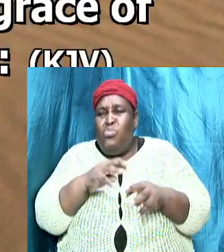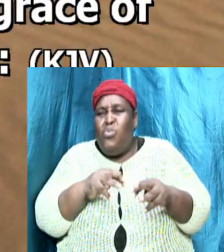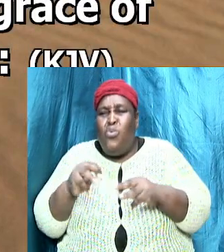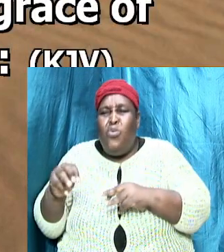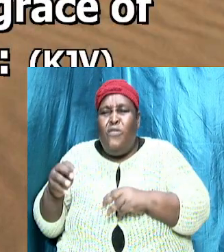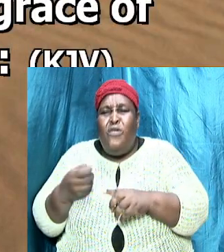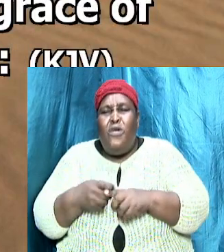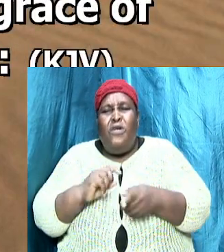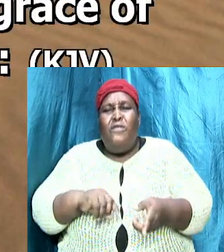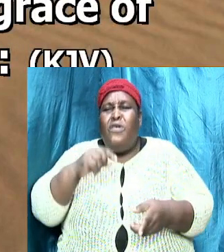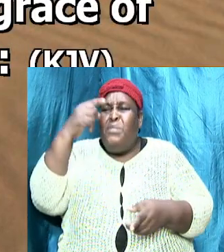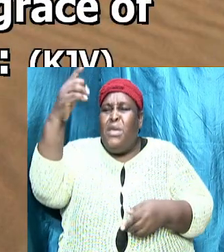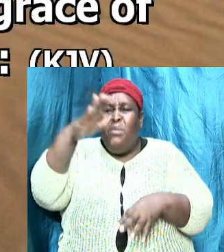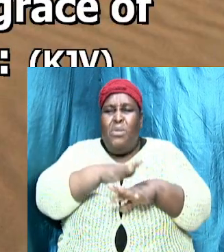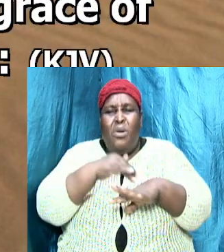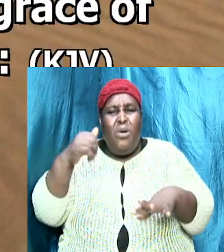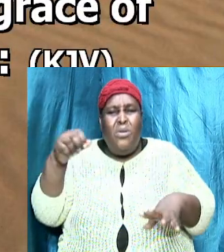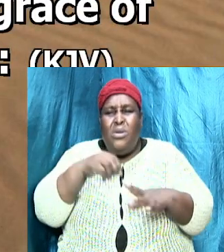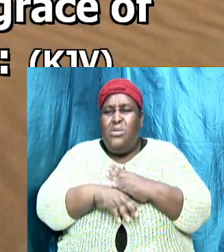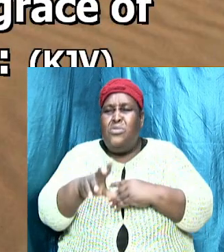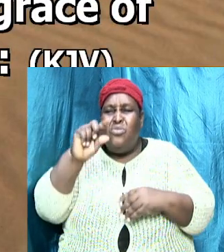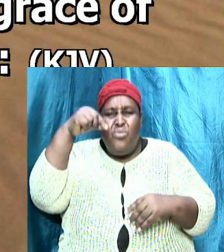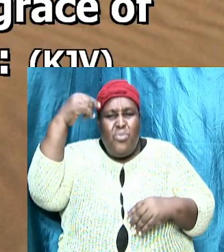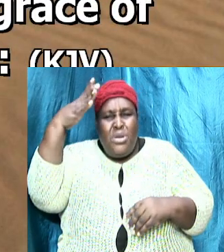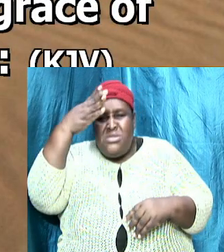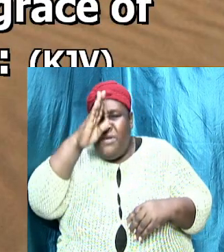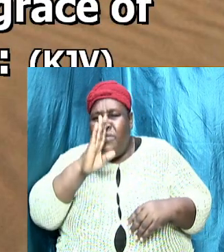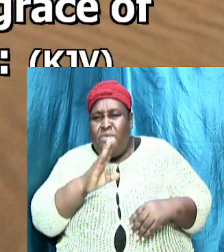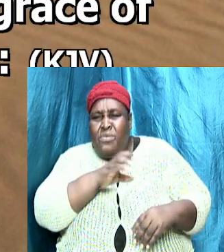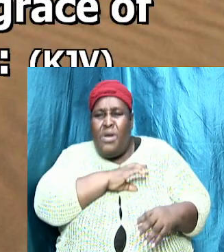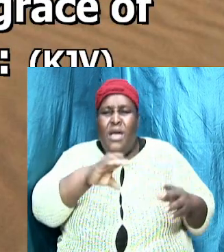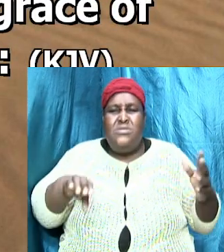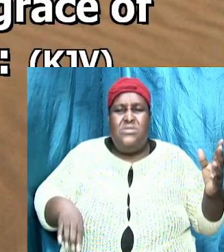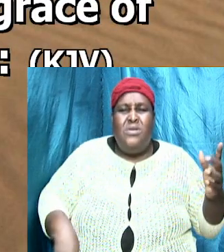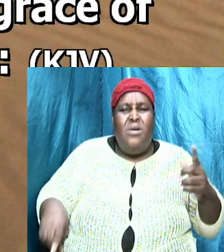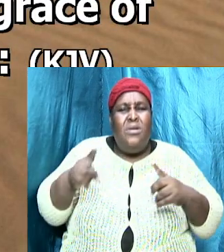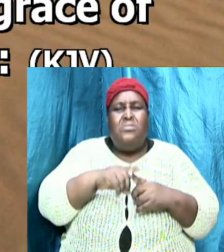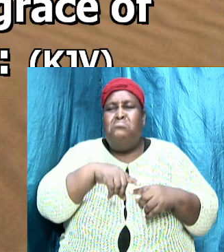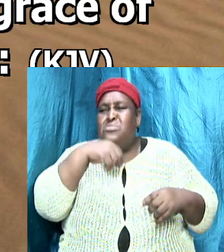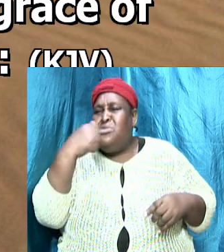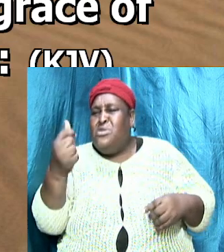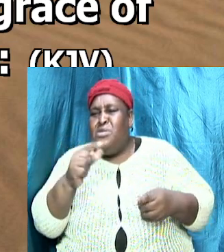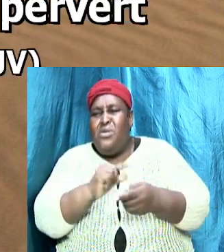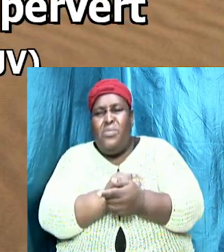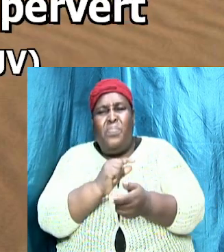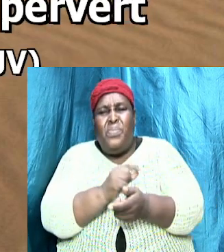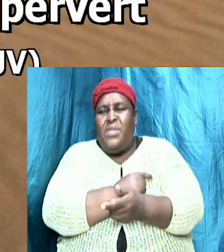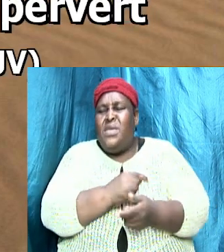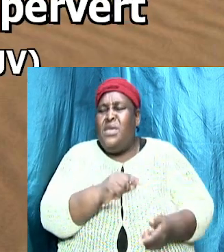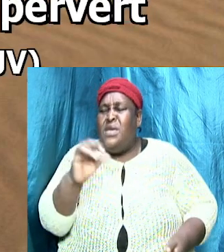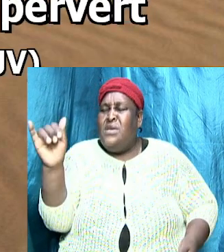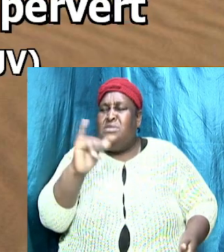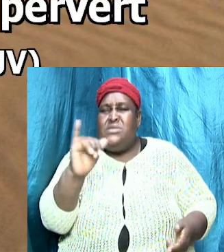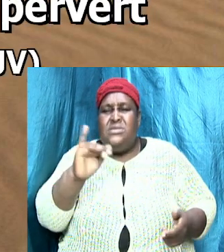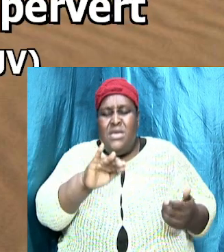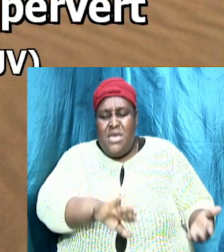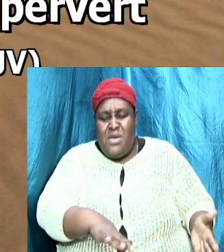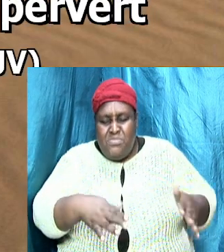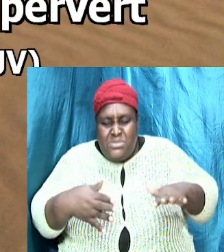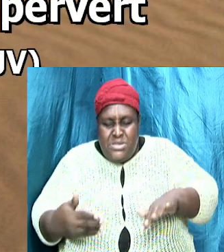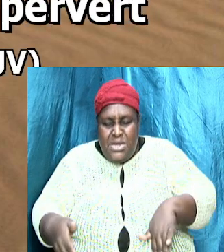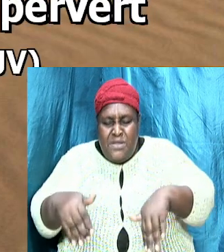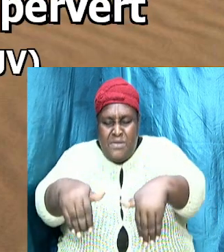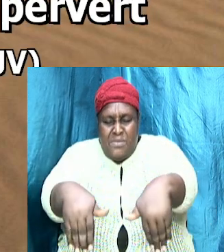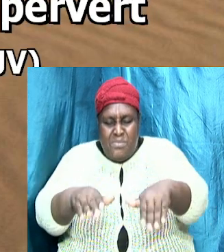into the grace of Christ unto another gospel the same death burial and resurrection of